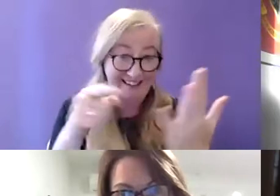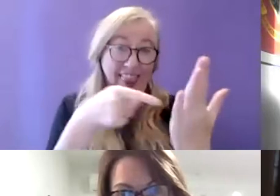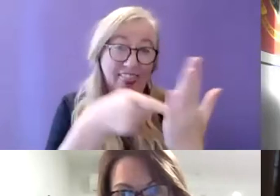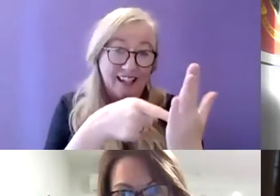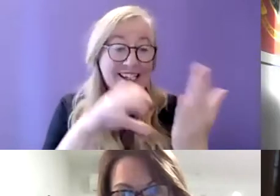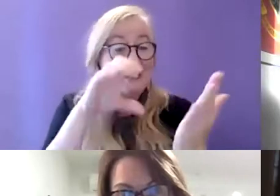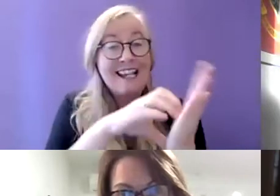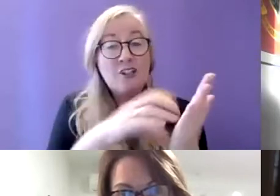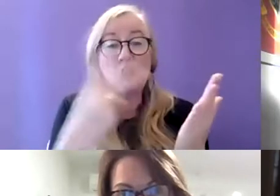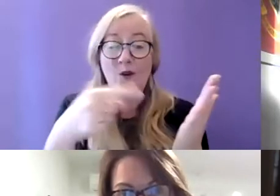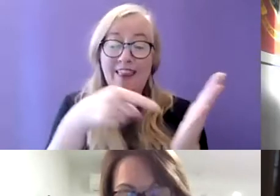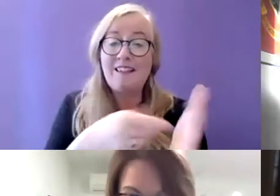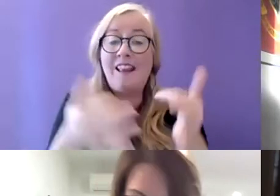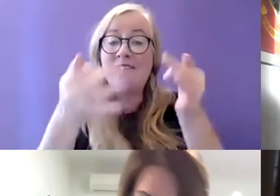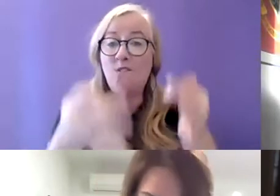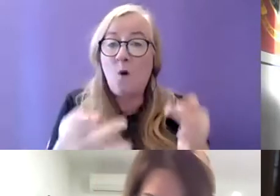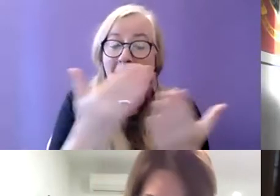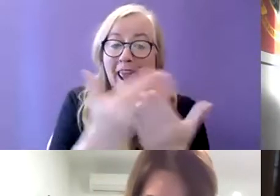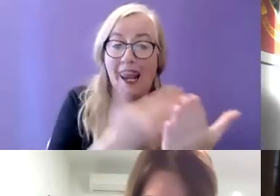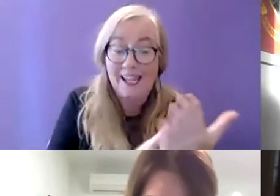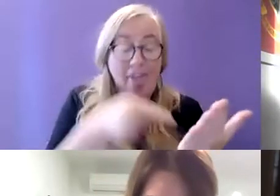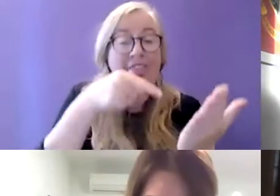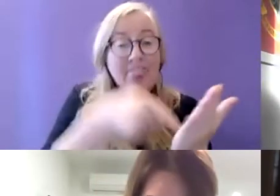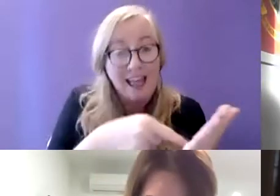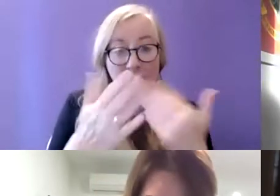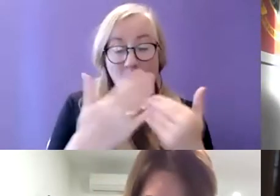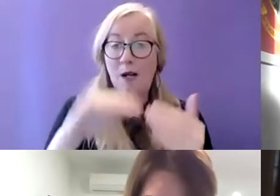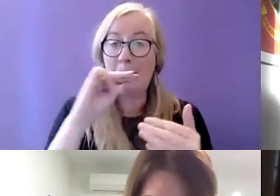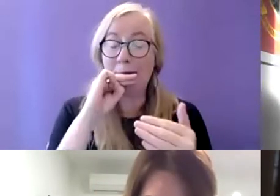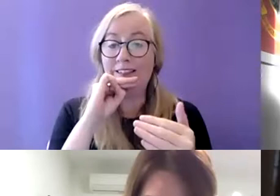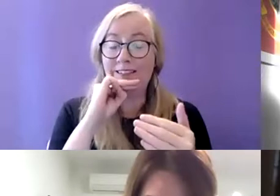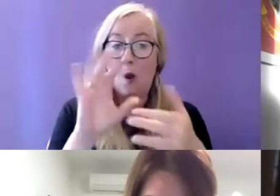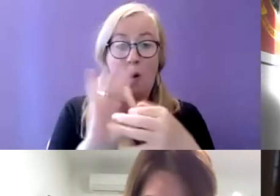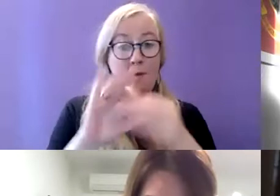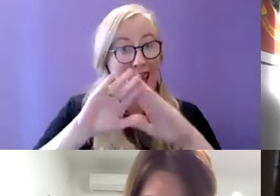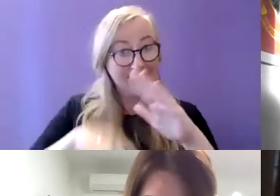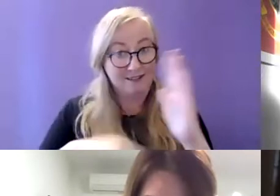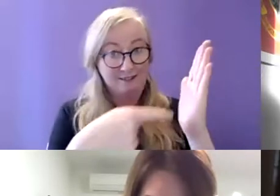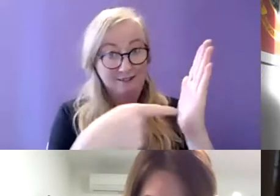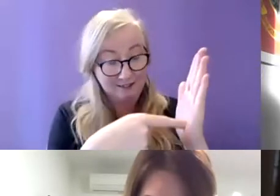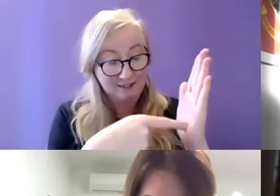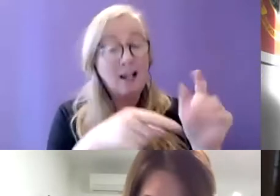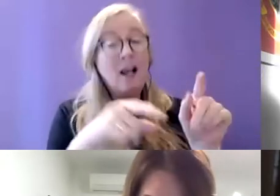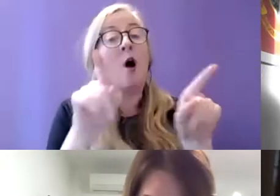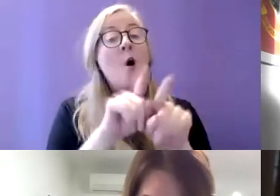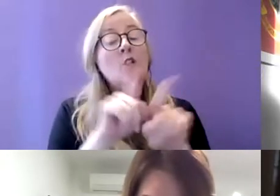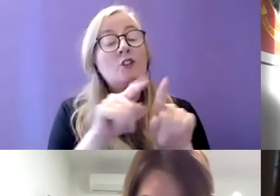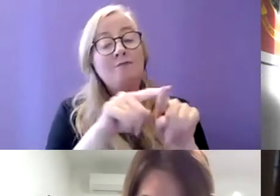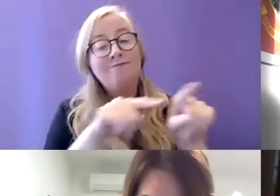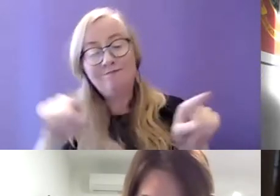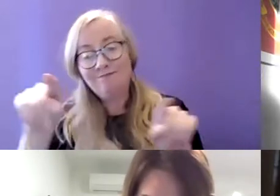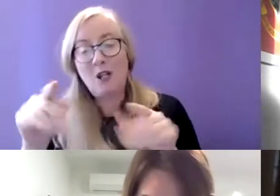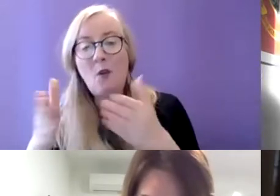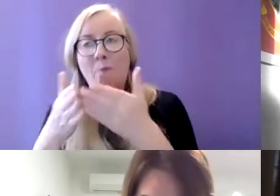formal legal sense that's what homelessness is defined as there is then I suppose the broader housing need